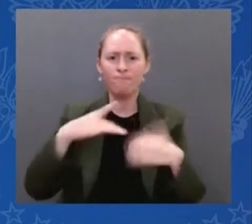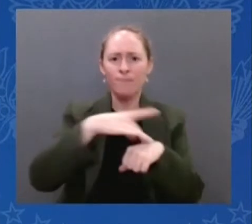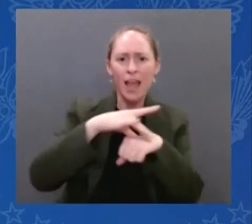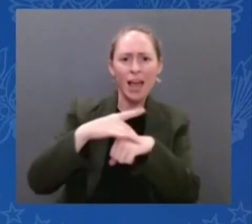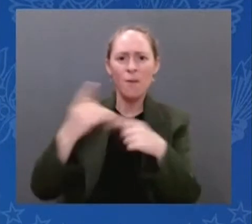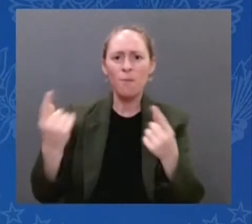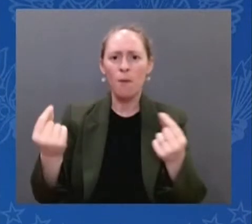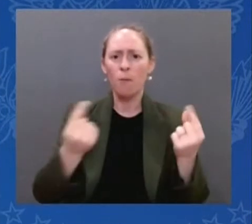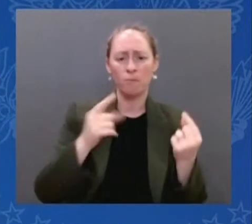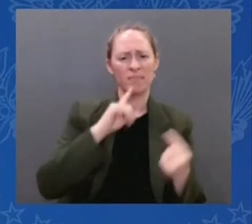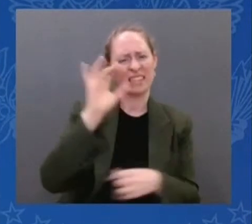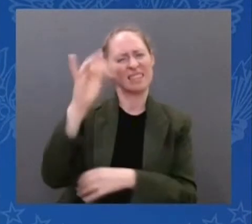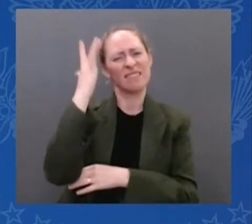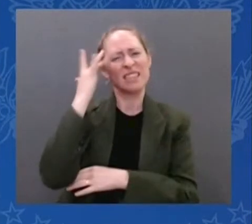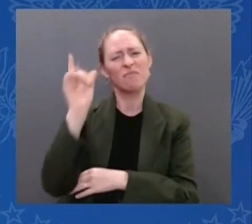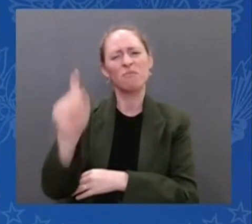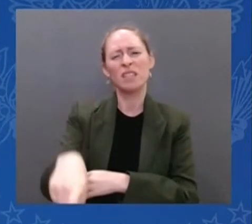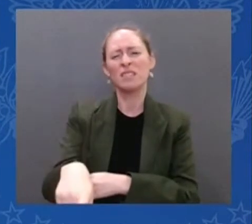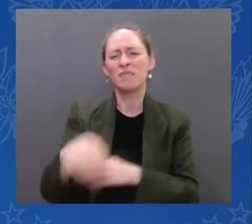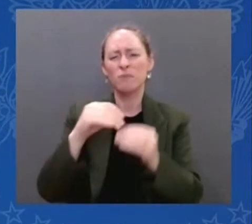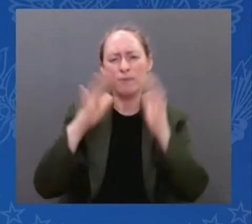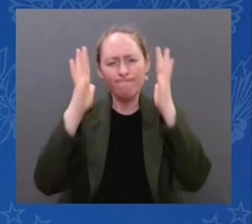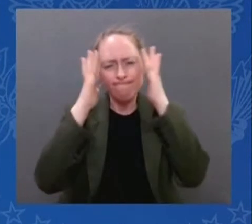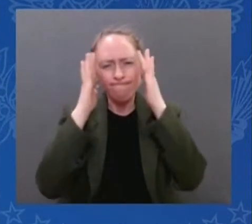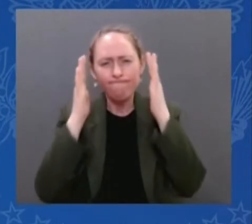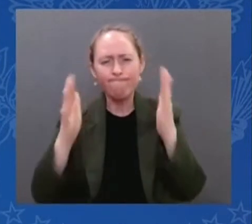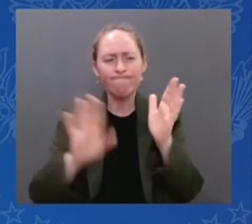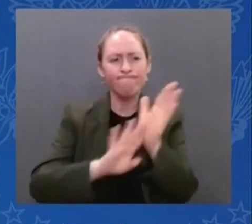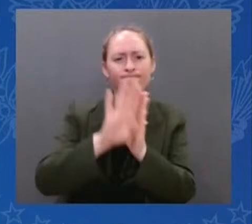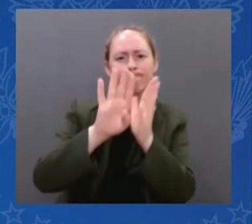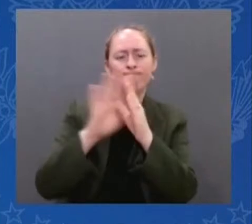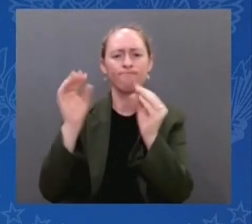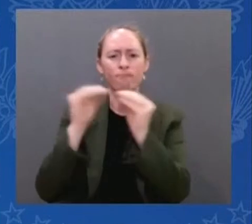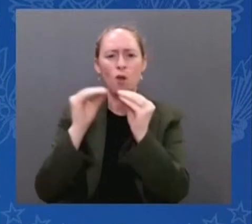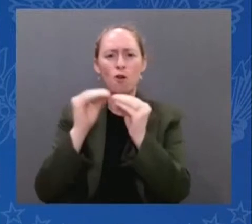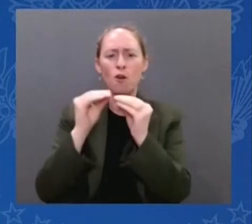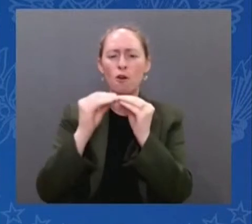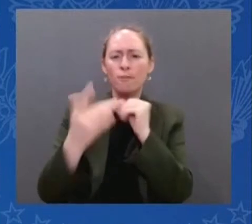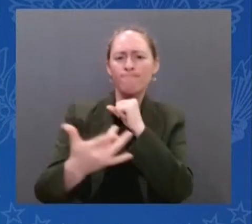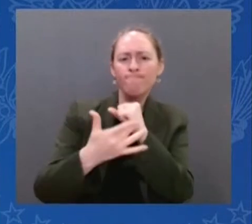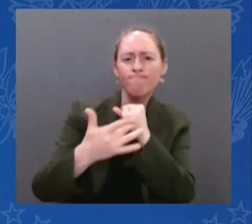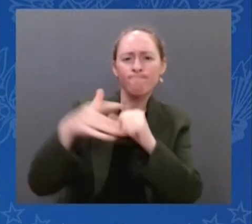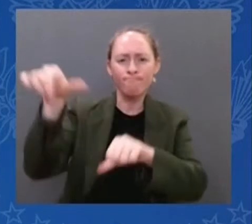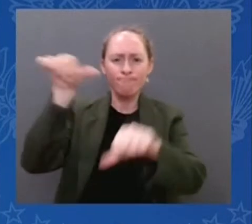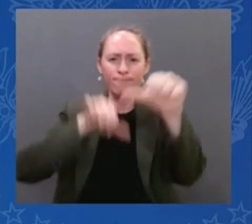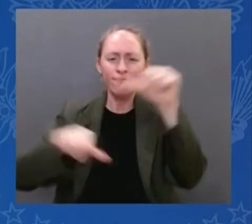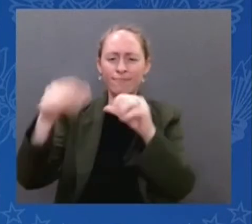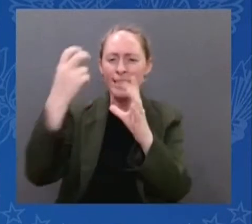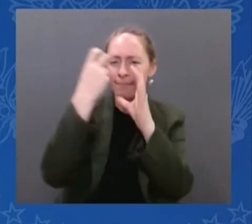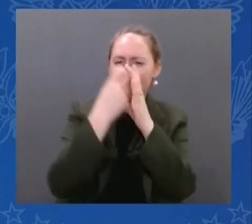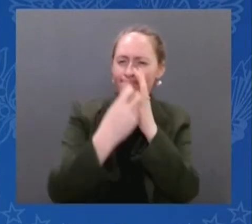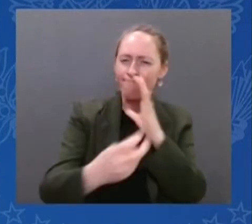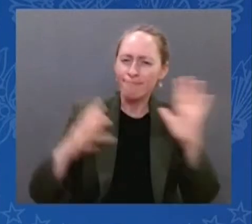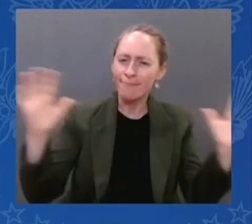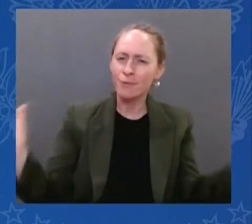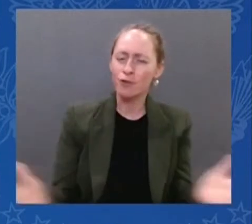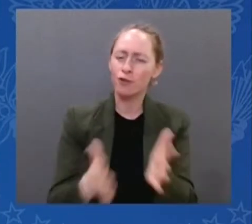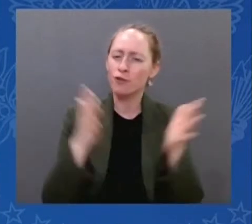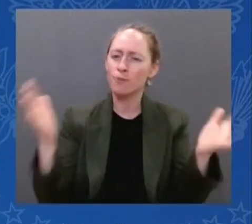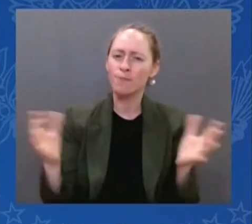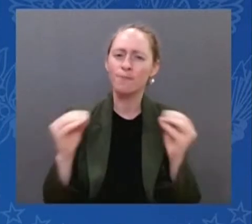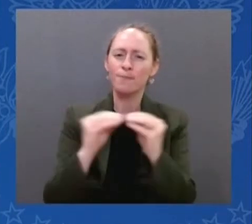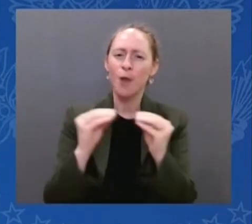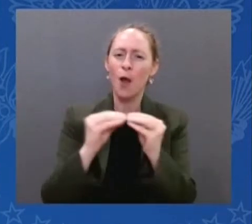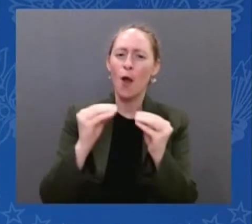These images are going to remind the world that America can do big things. And they remind the American people, especially our